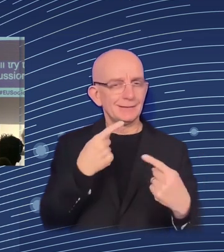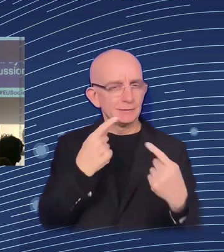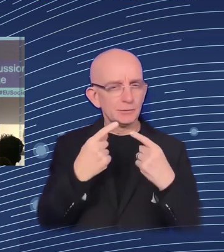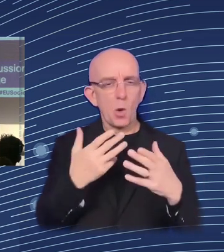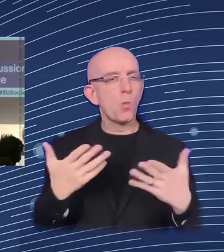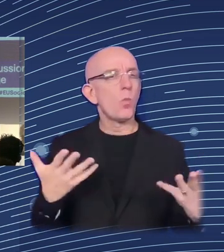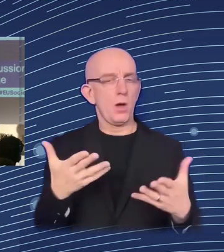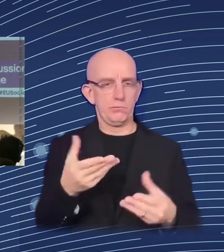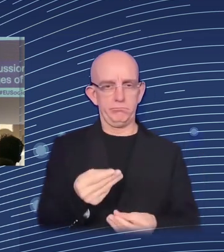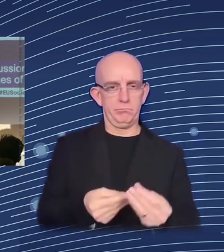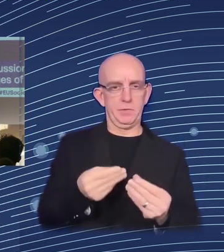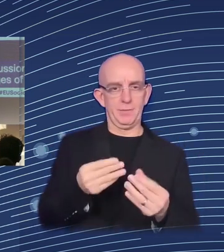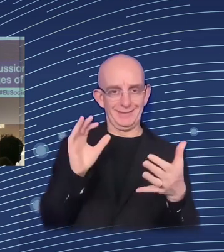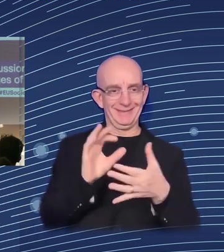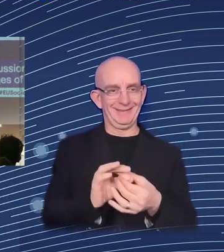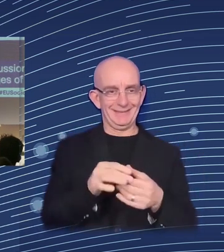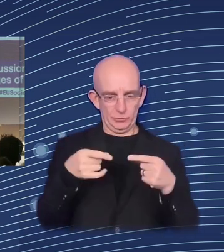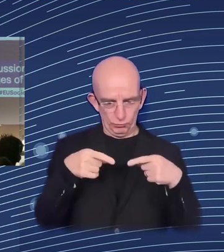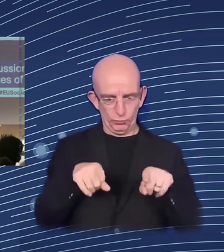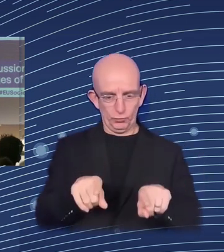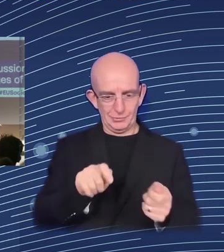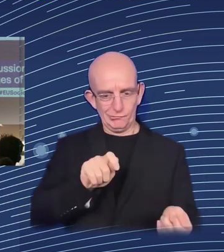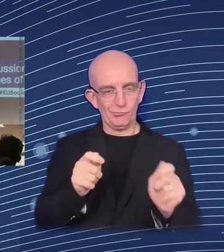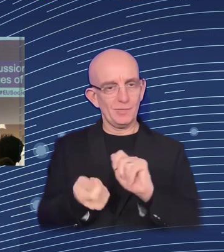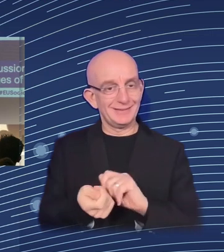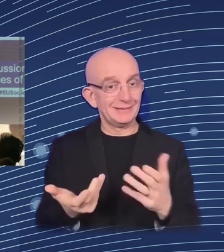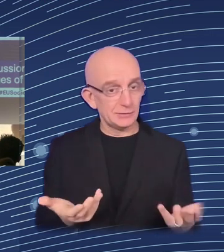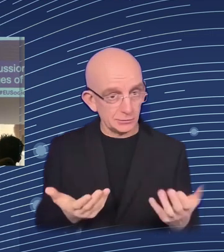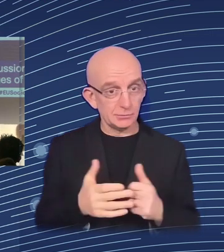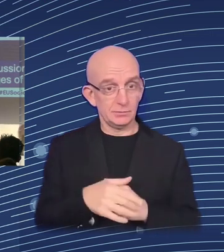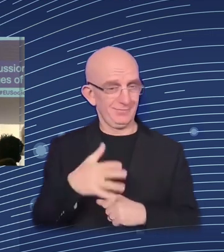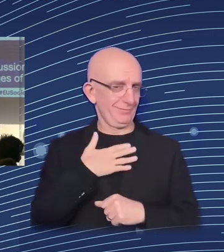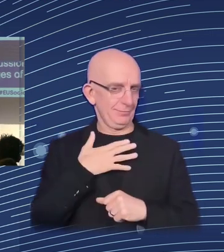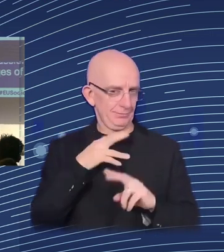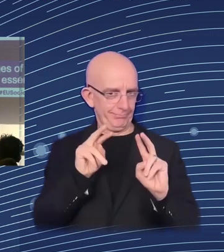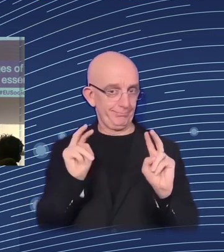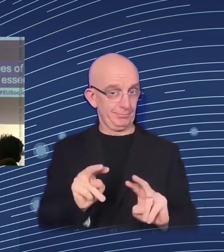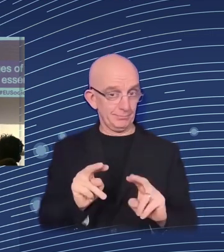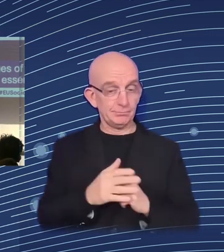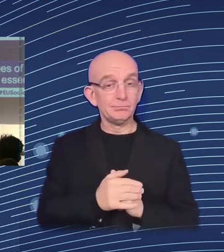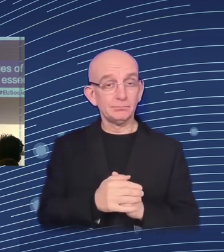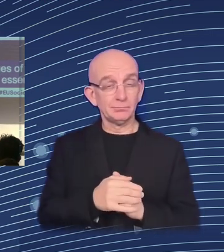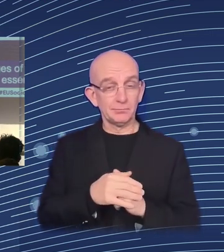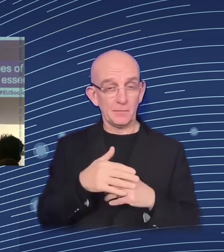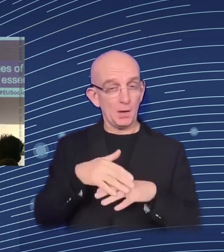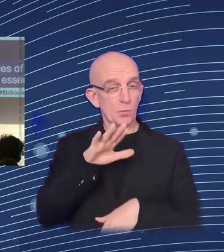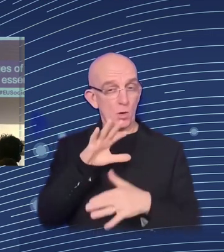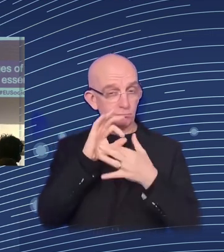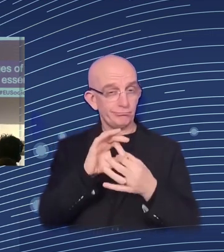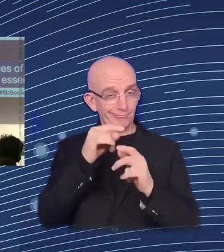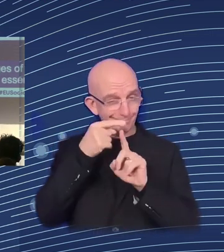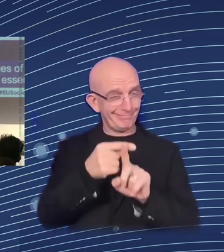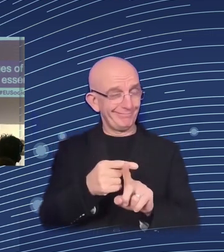we see it from a particular focus, which is essentially what are the implications for tax and social policy system and social benefit